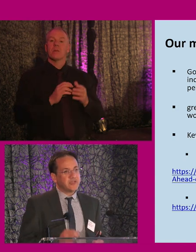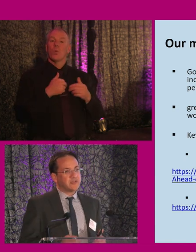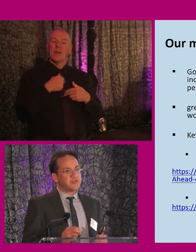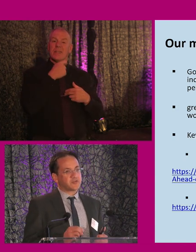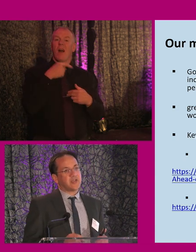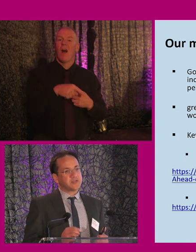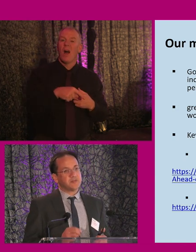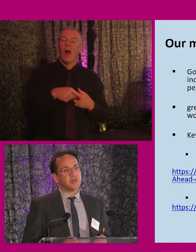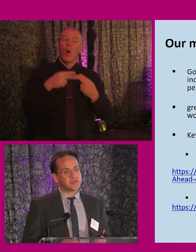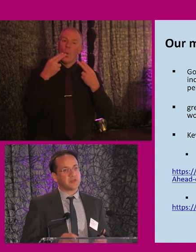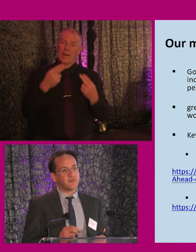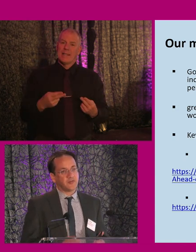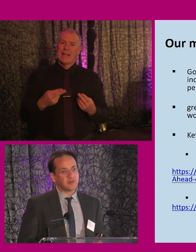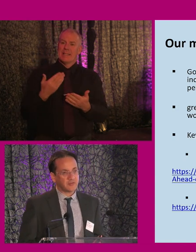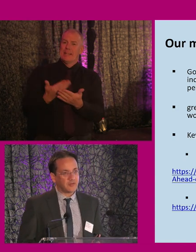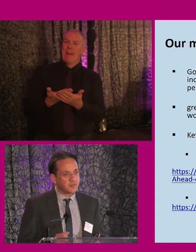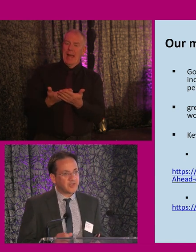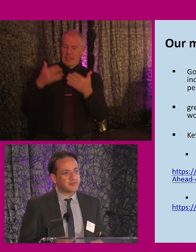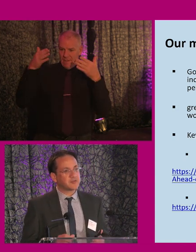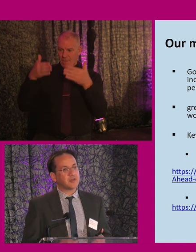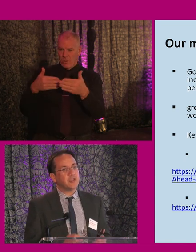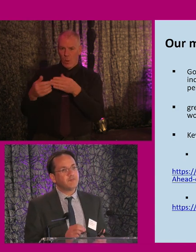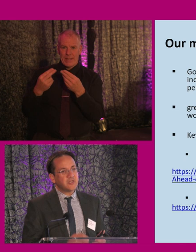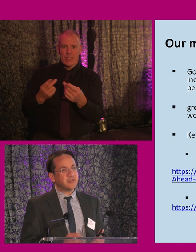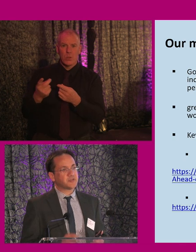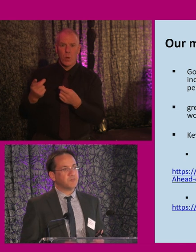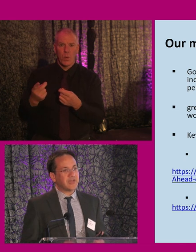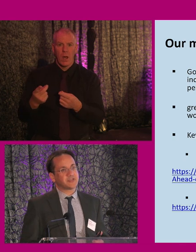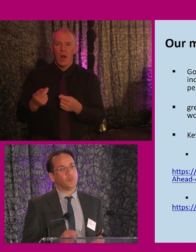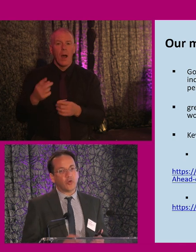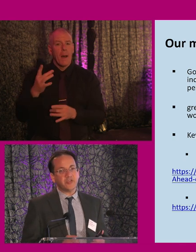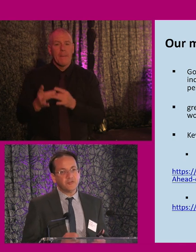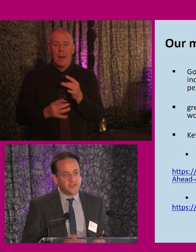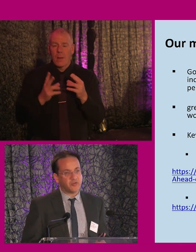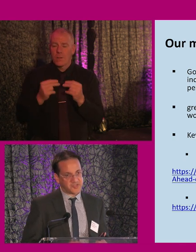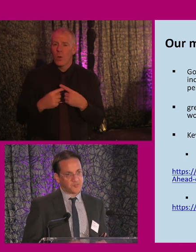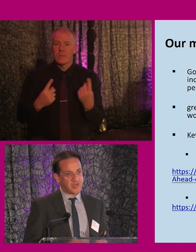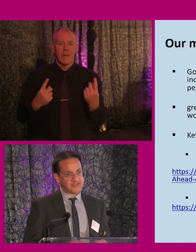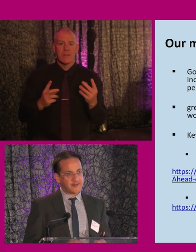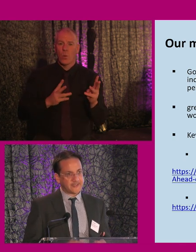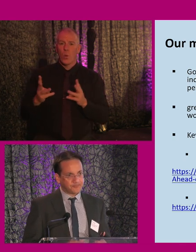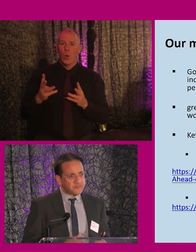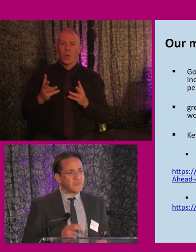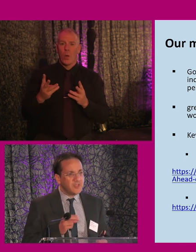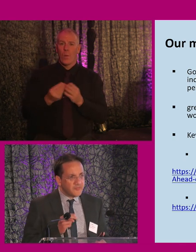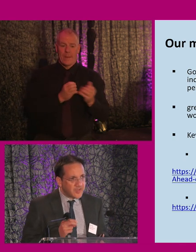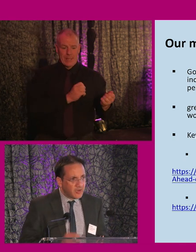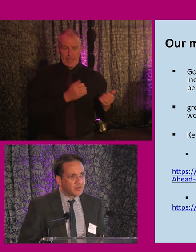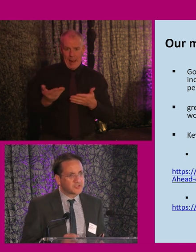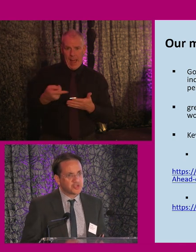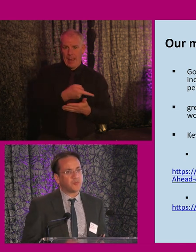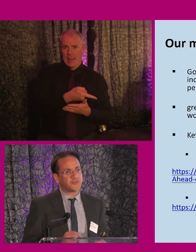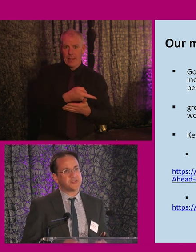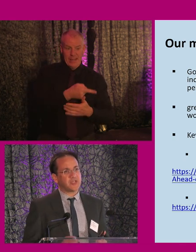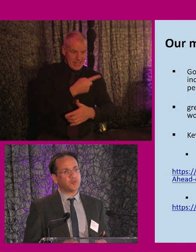that we need this greater demand side focus on the basis that it really doesn't matter what you do on the supply side, if there